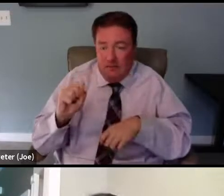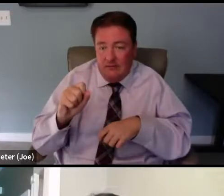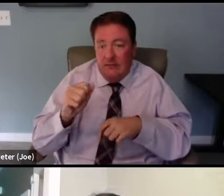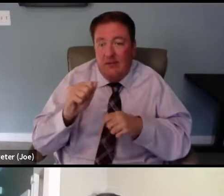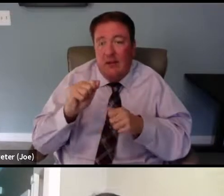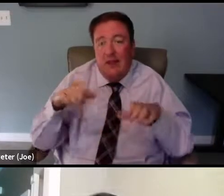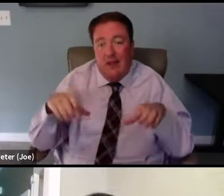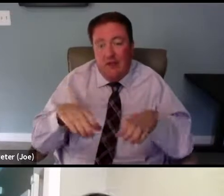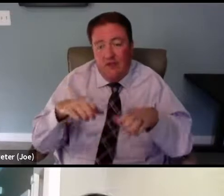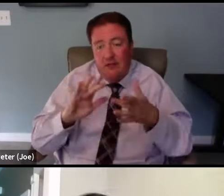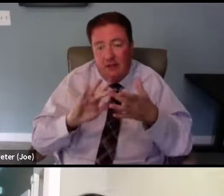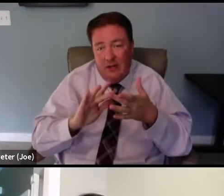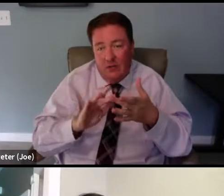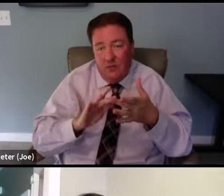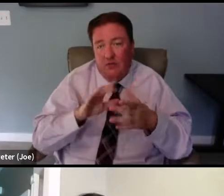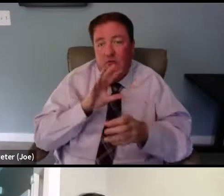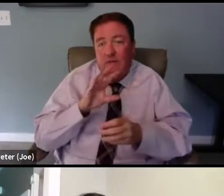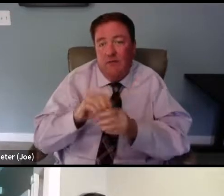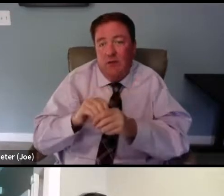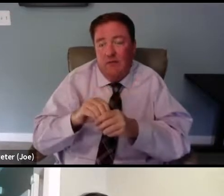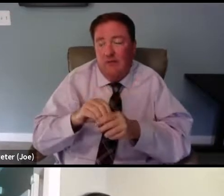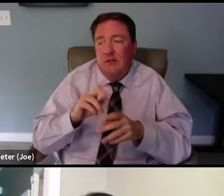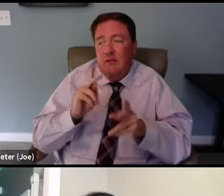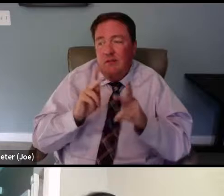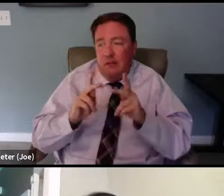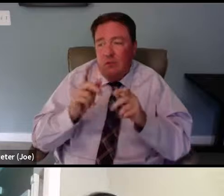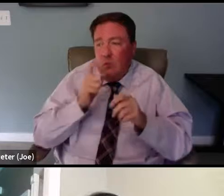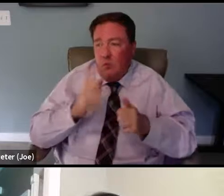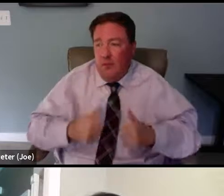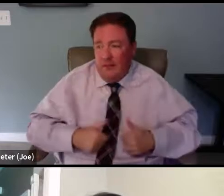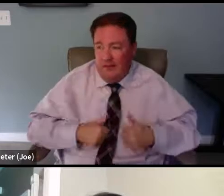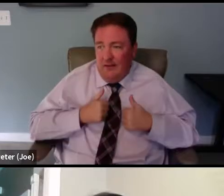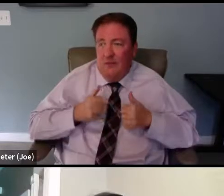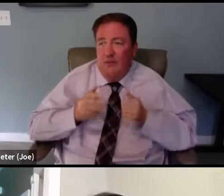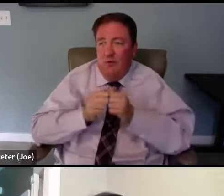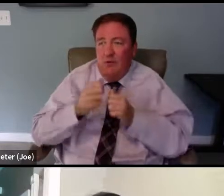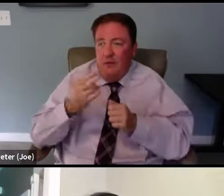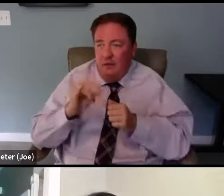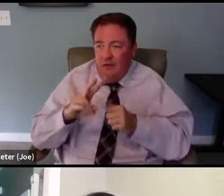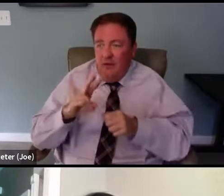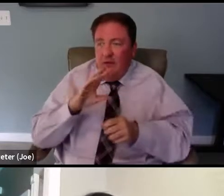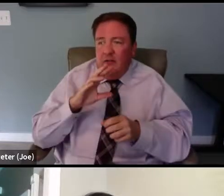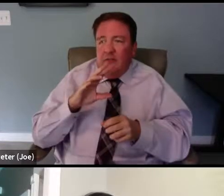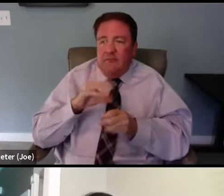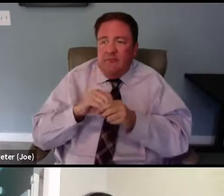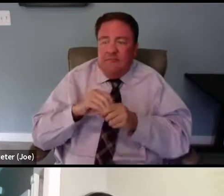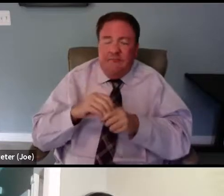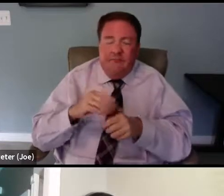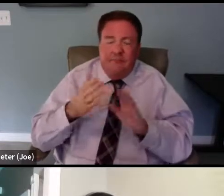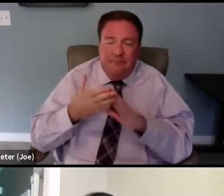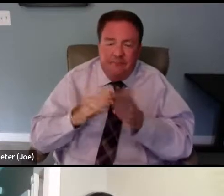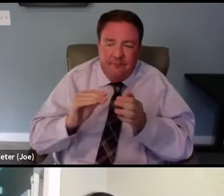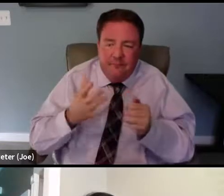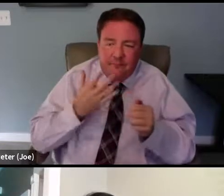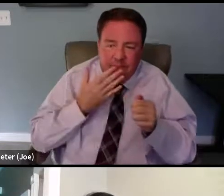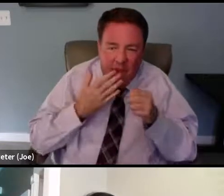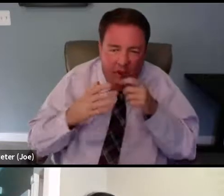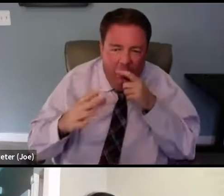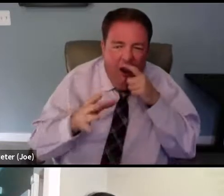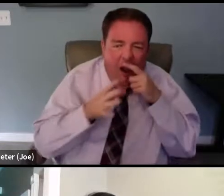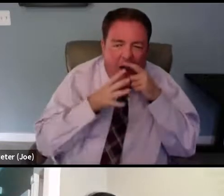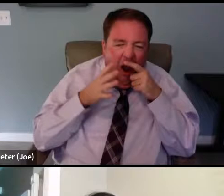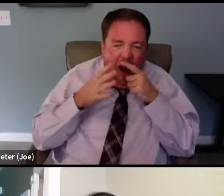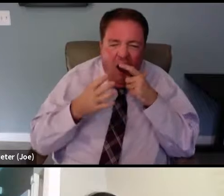meaningfully engages people living with HIV and impacting communities, including communities of color, rural communities, people living with